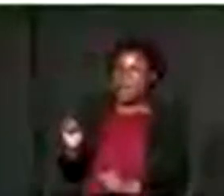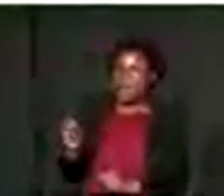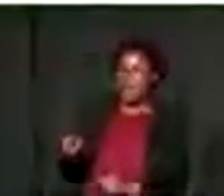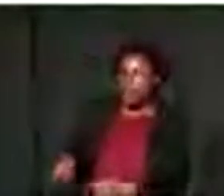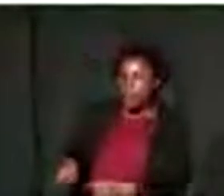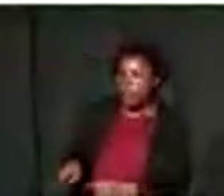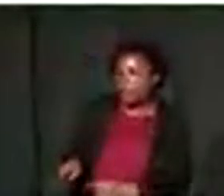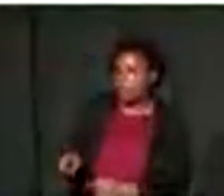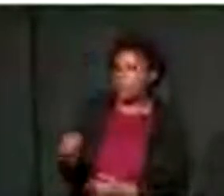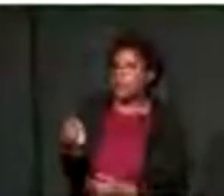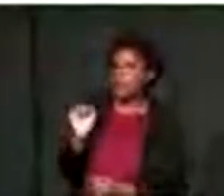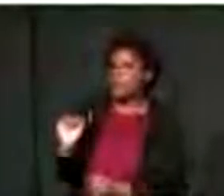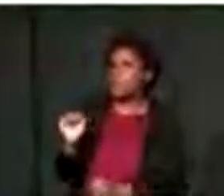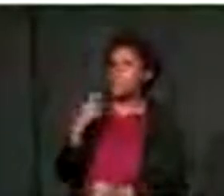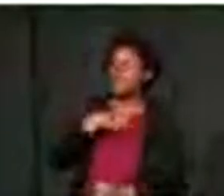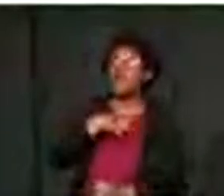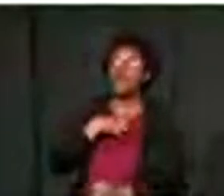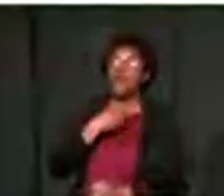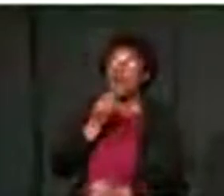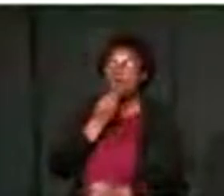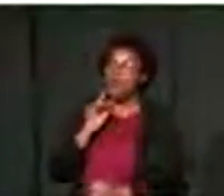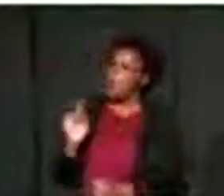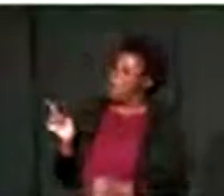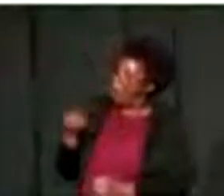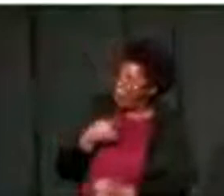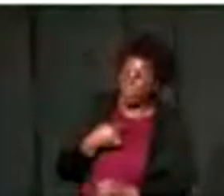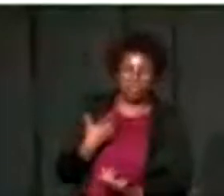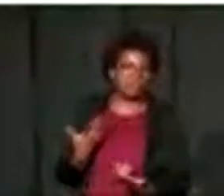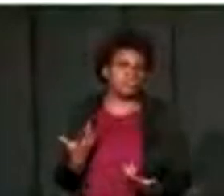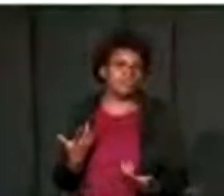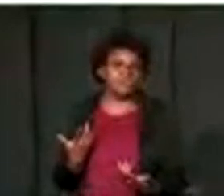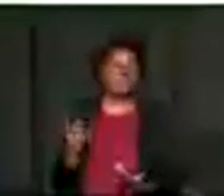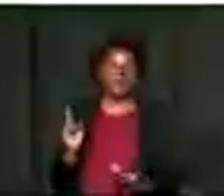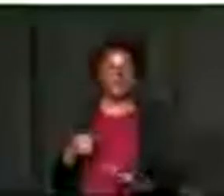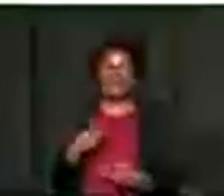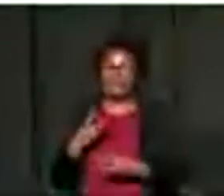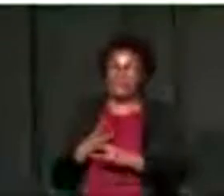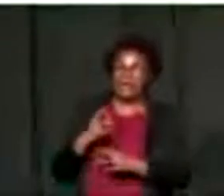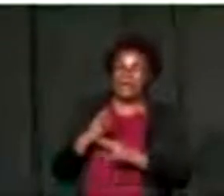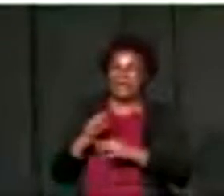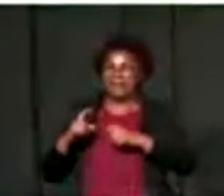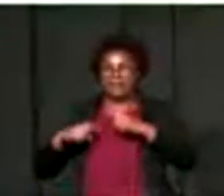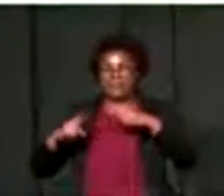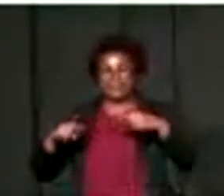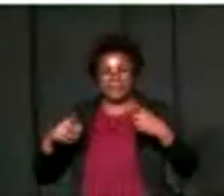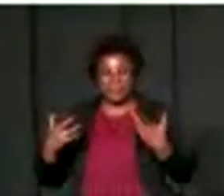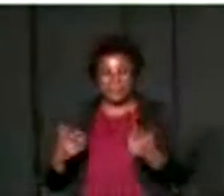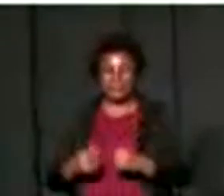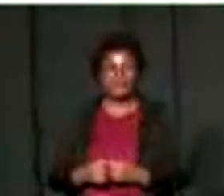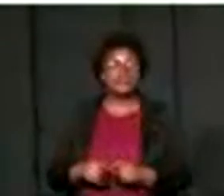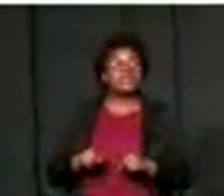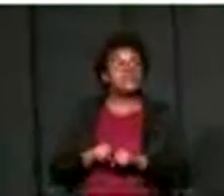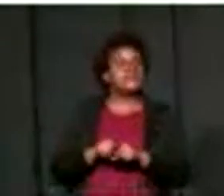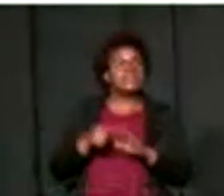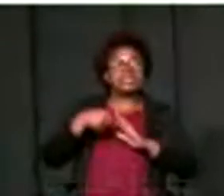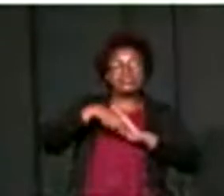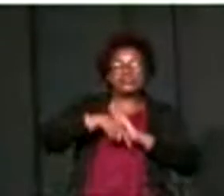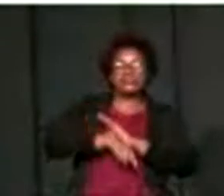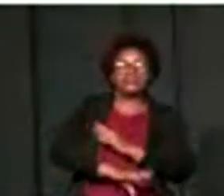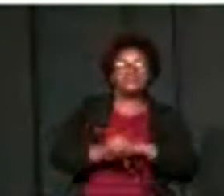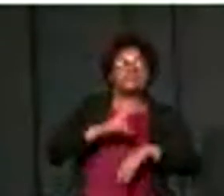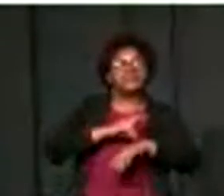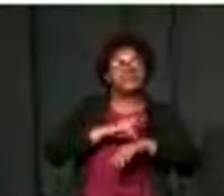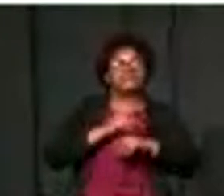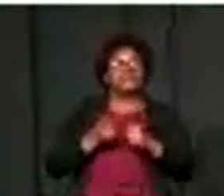community at large. It is undeniable that the very first presentation by Dr. Mabohwani, Professor Tim